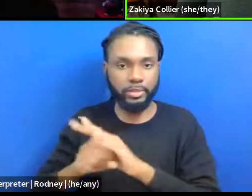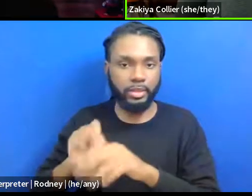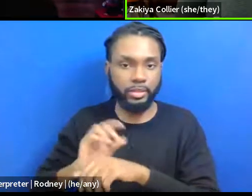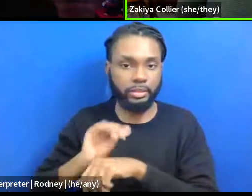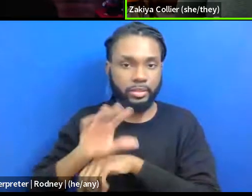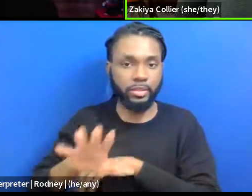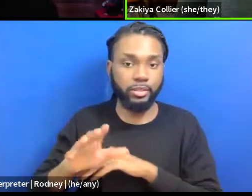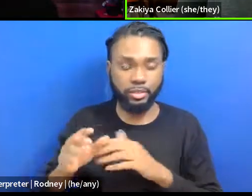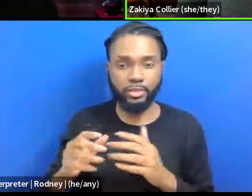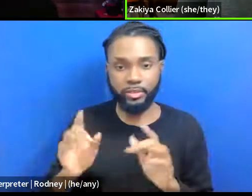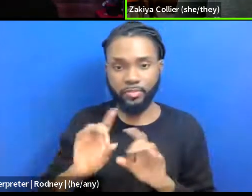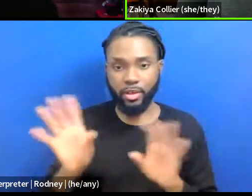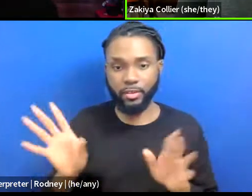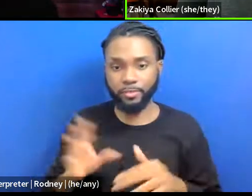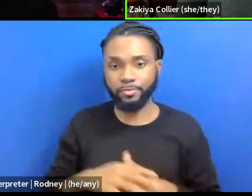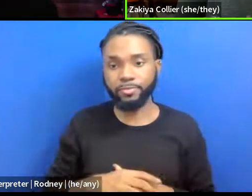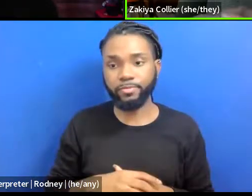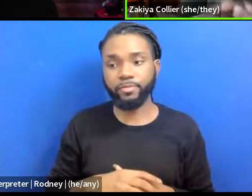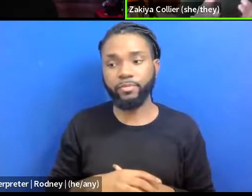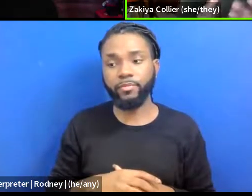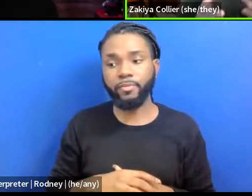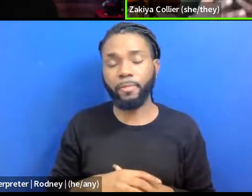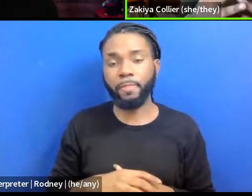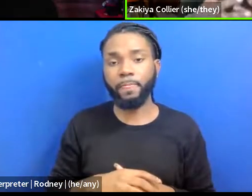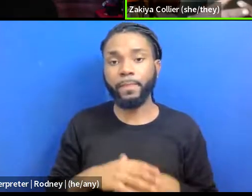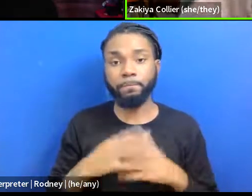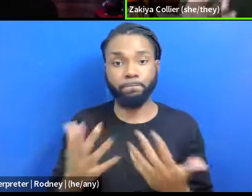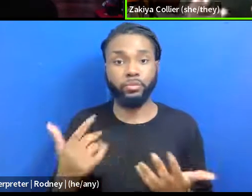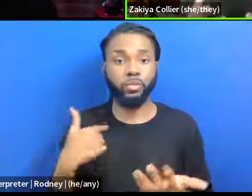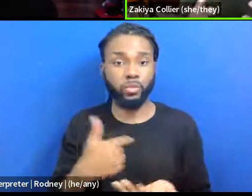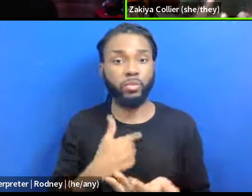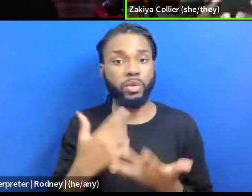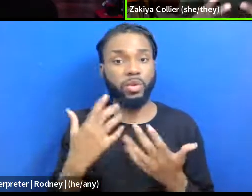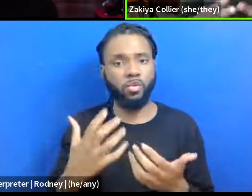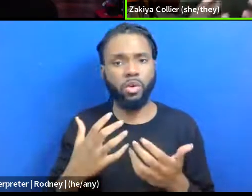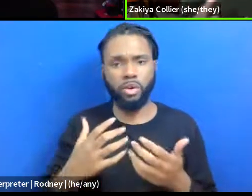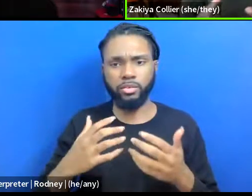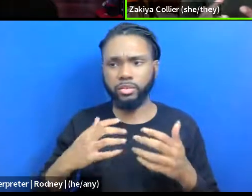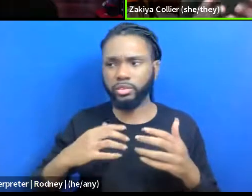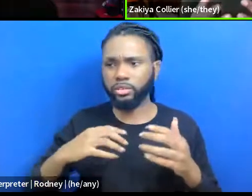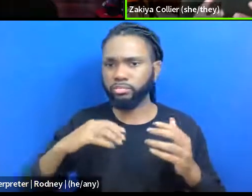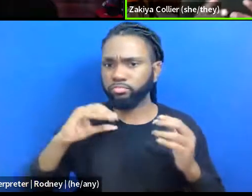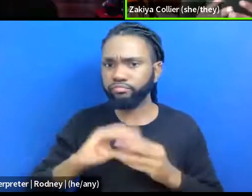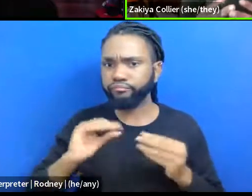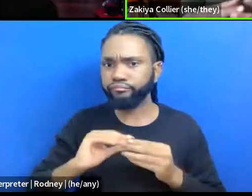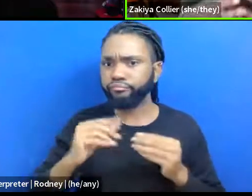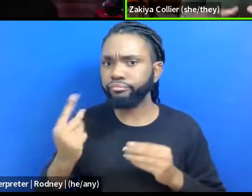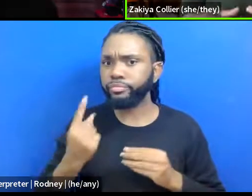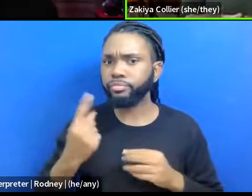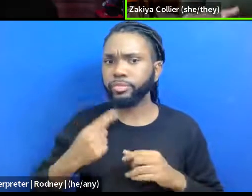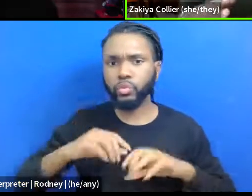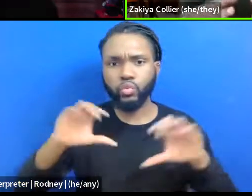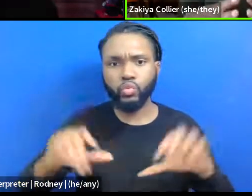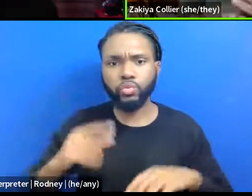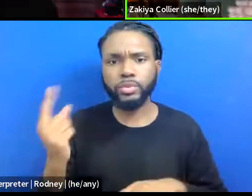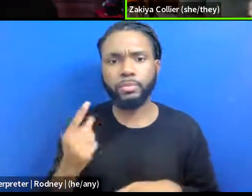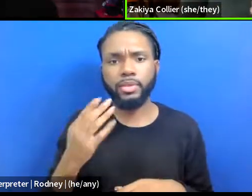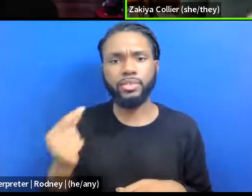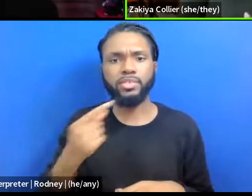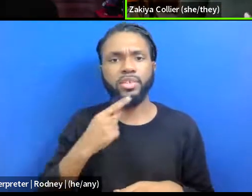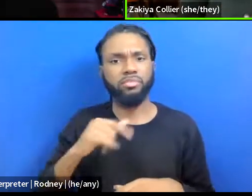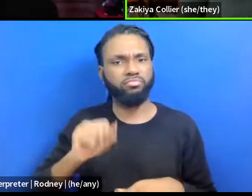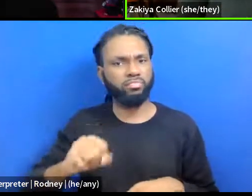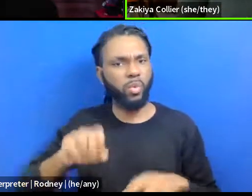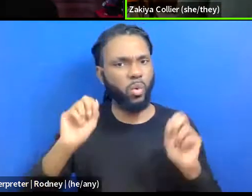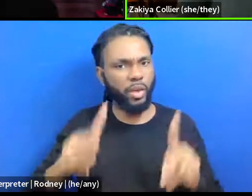we wanted to, like, say something and, and do something and say, like, okay, yes,